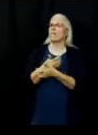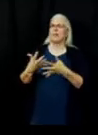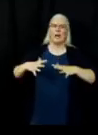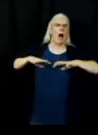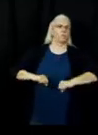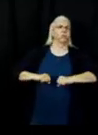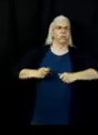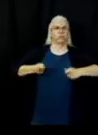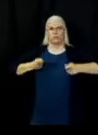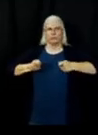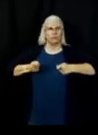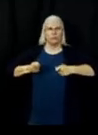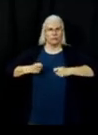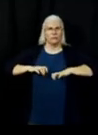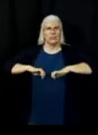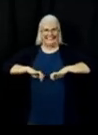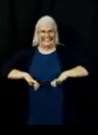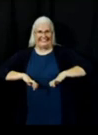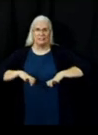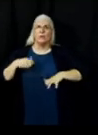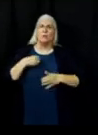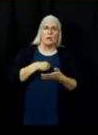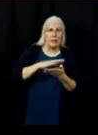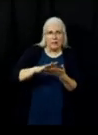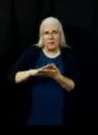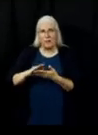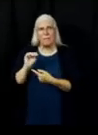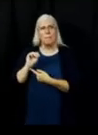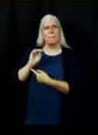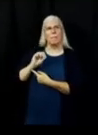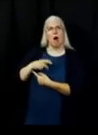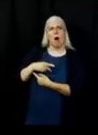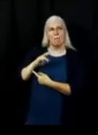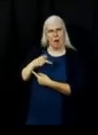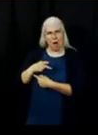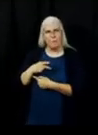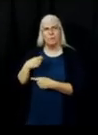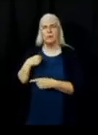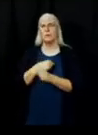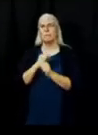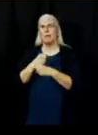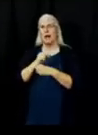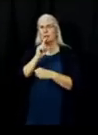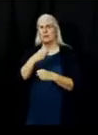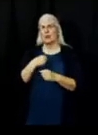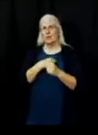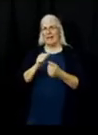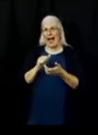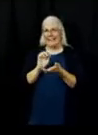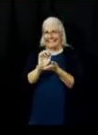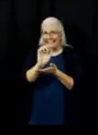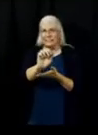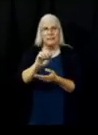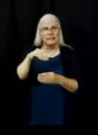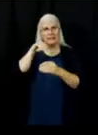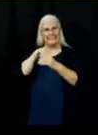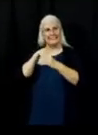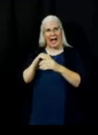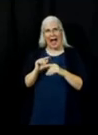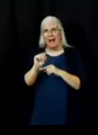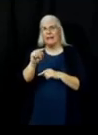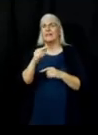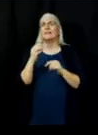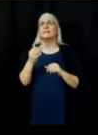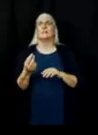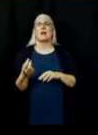they're doing mop-up, building depth on that so we don't have any ember cast or any spot fires or embers come outside the line. So